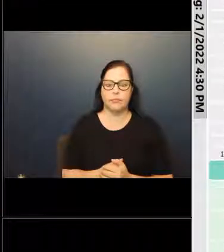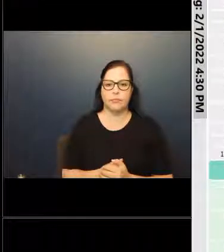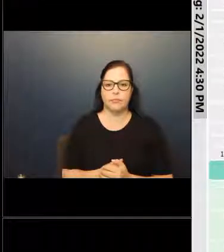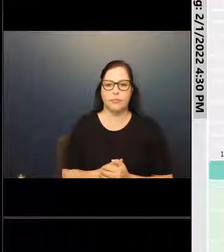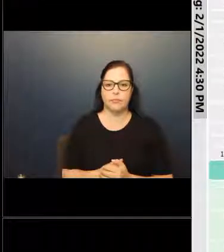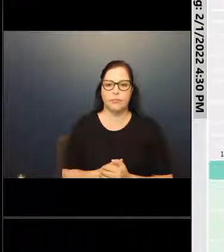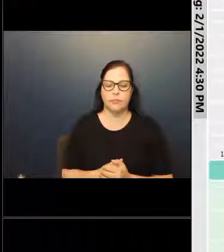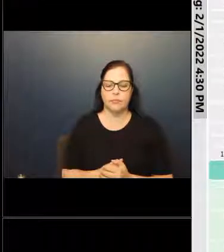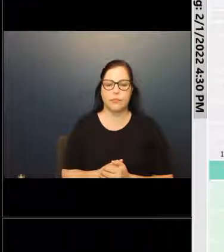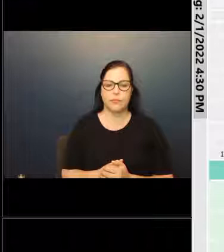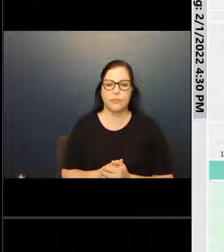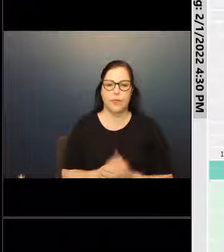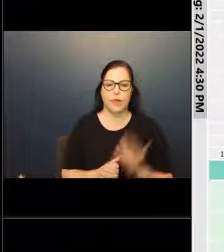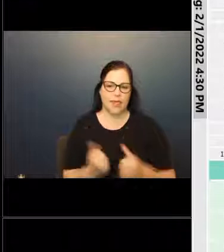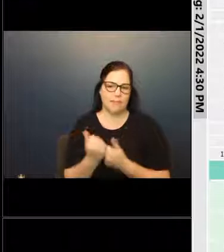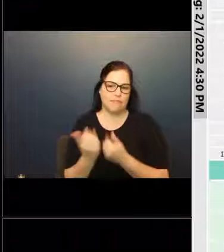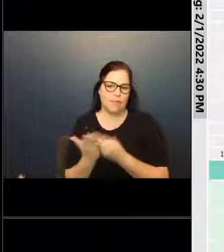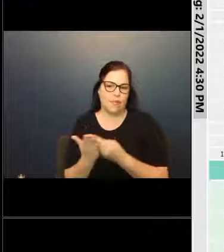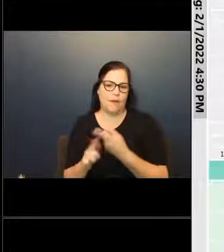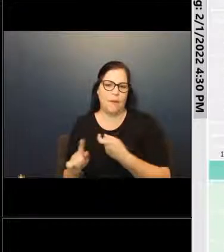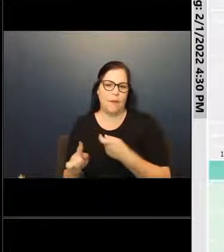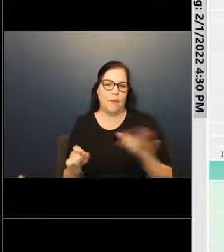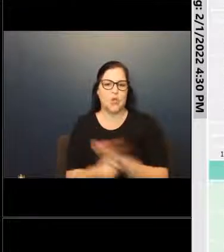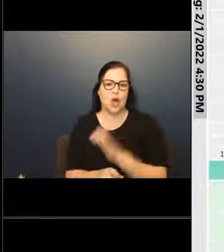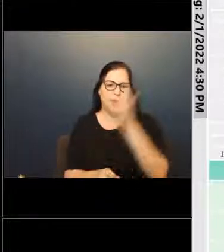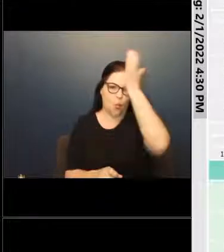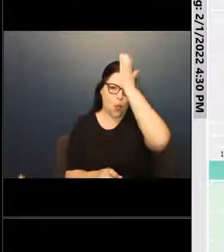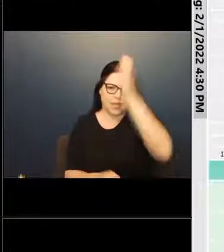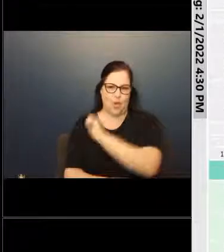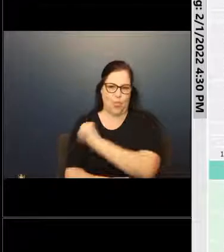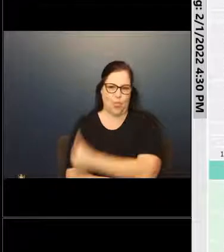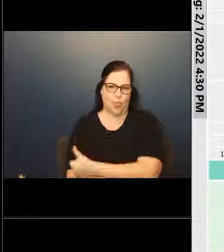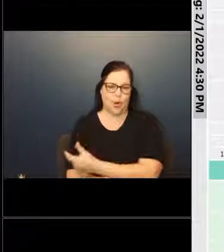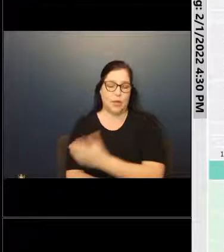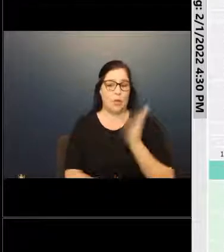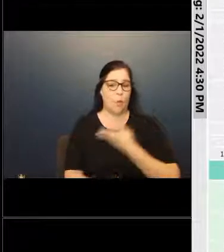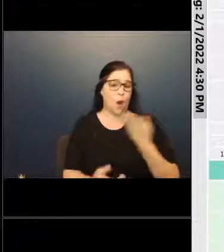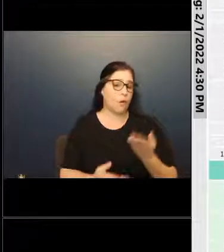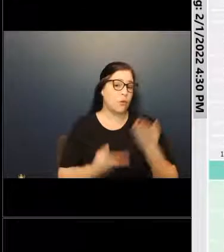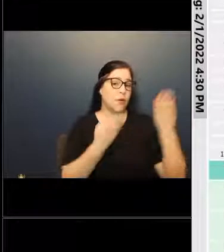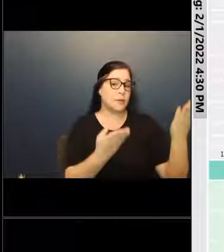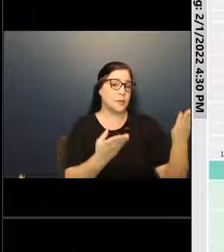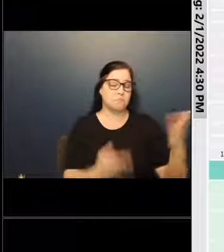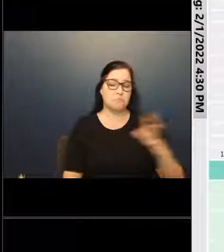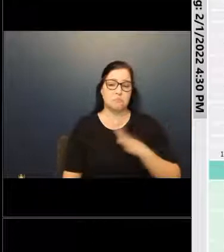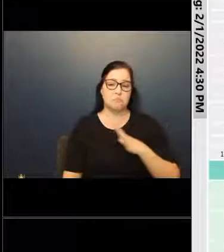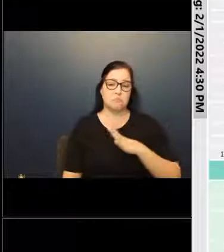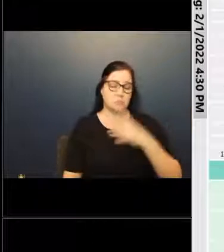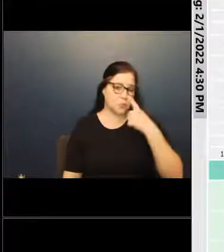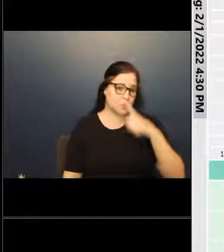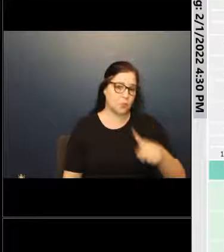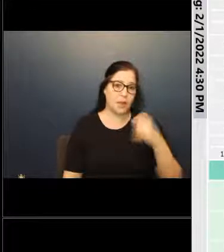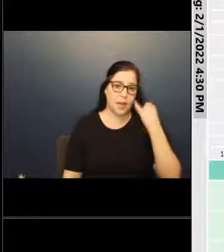funded by the Solid Waste Authority. So, therefore, our staff recommendation is it's okay for Mr.